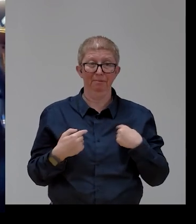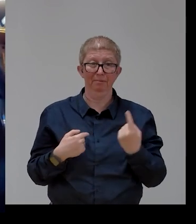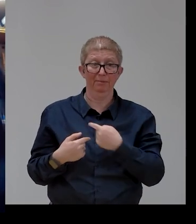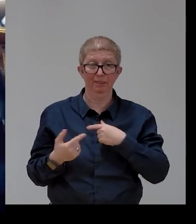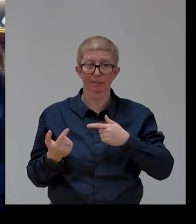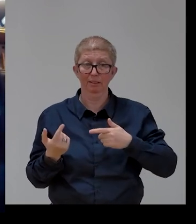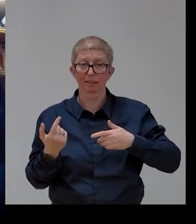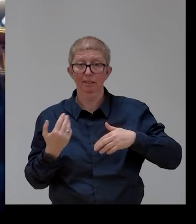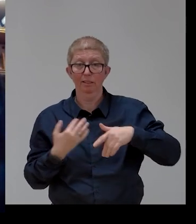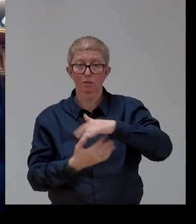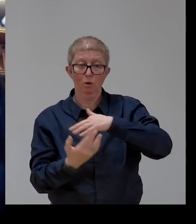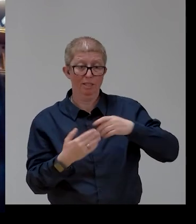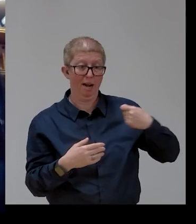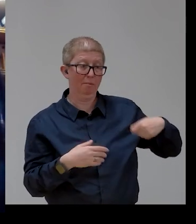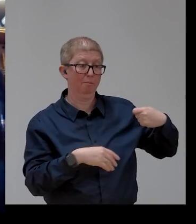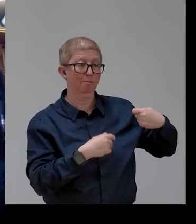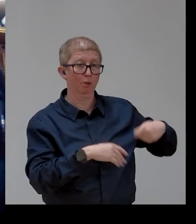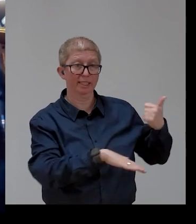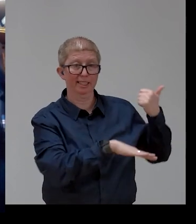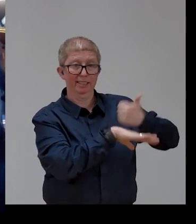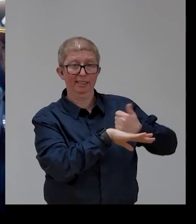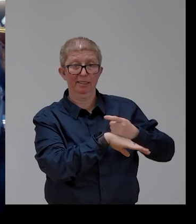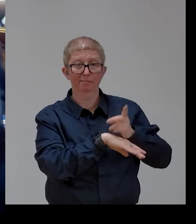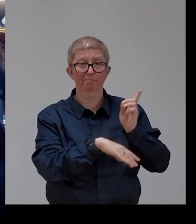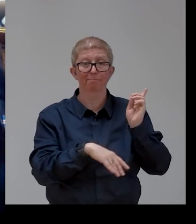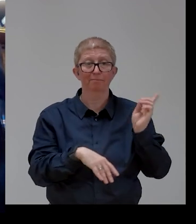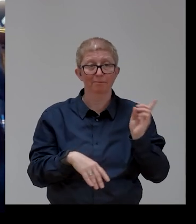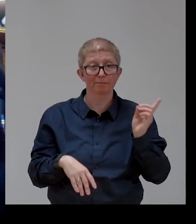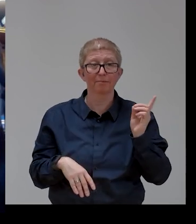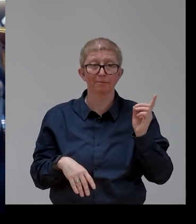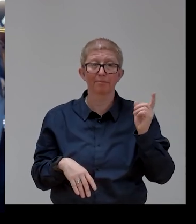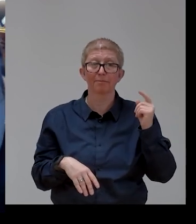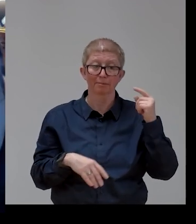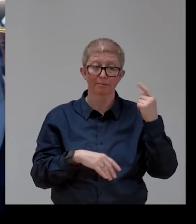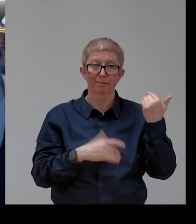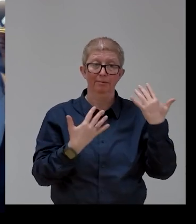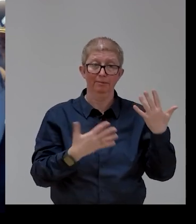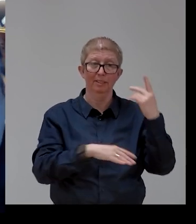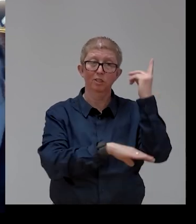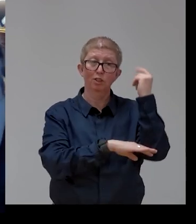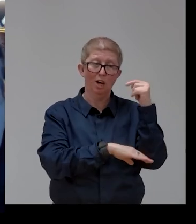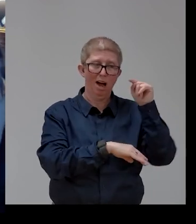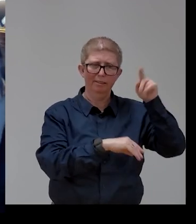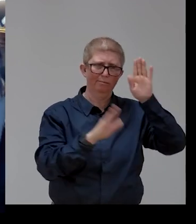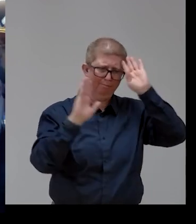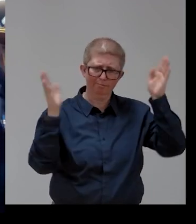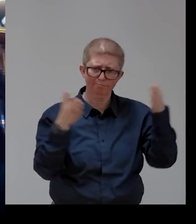start and kick off these important issues.